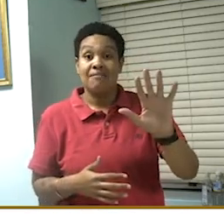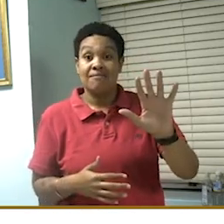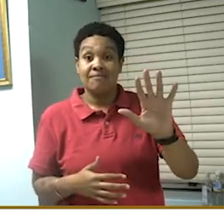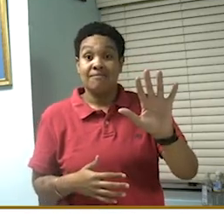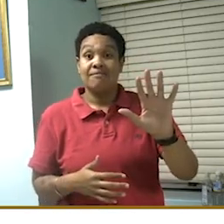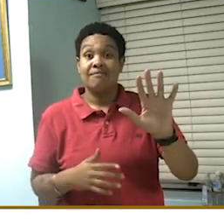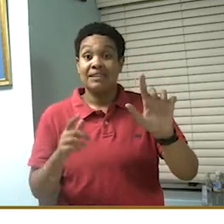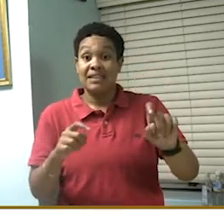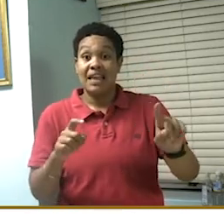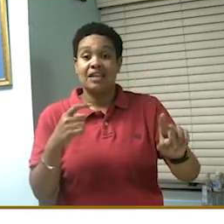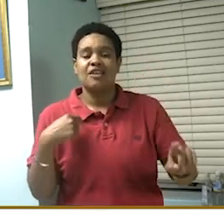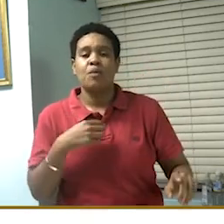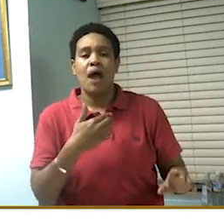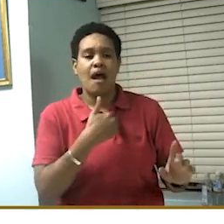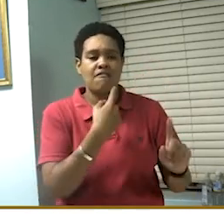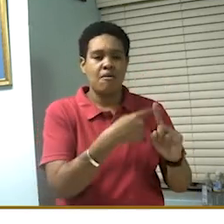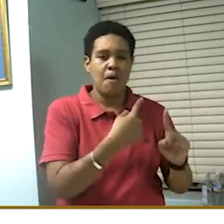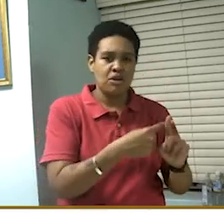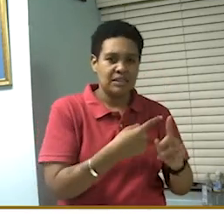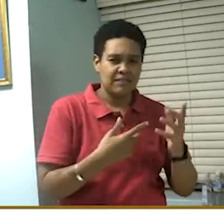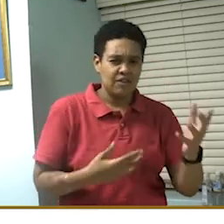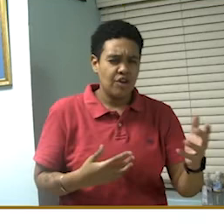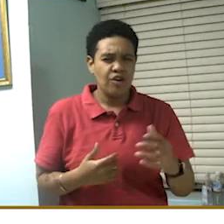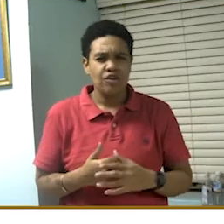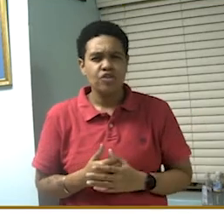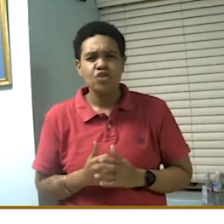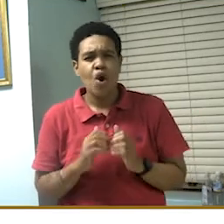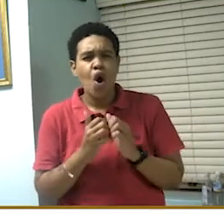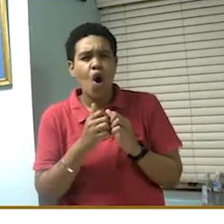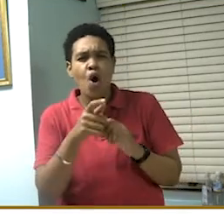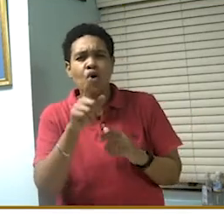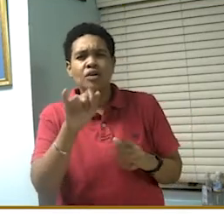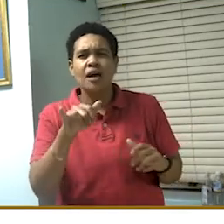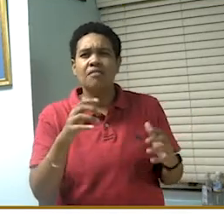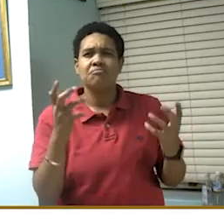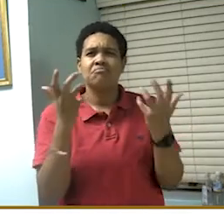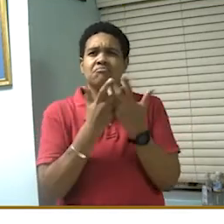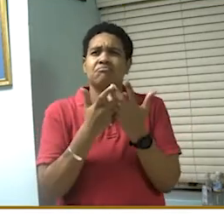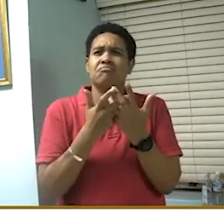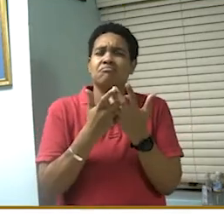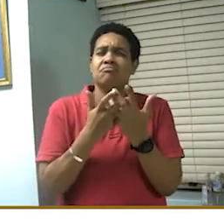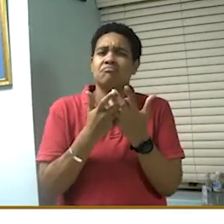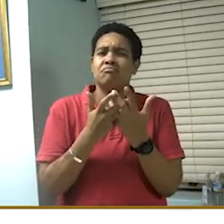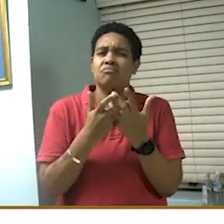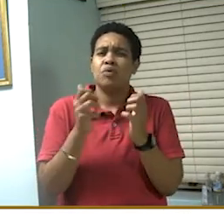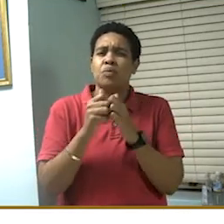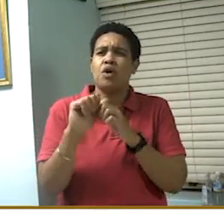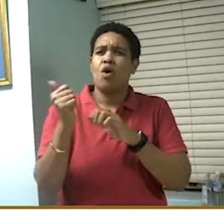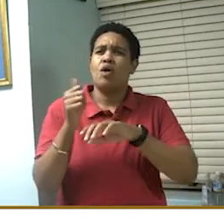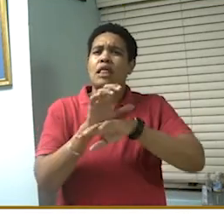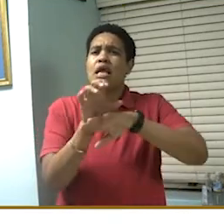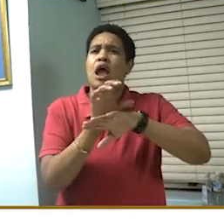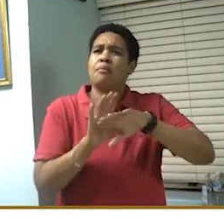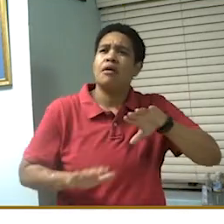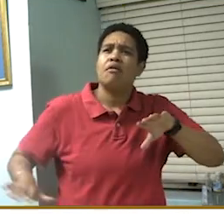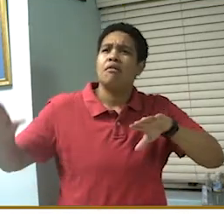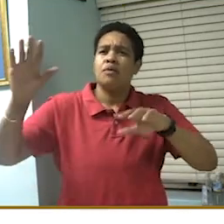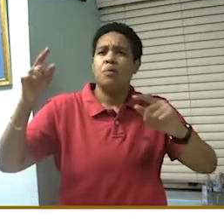we have the positives. So, how does this rank with other Caribbean countries?